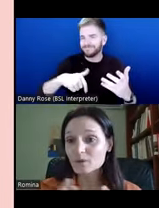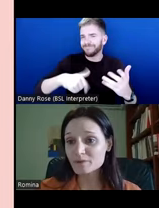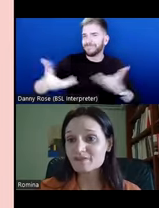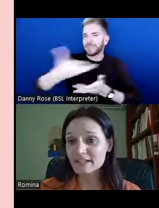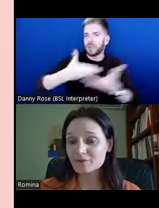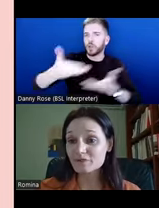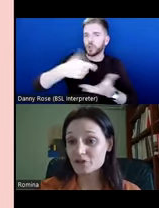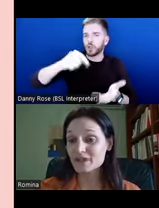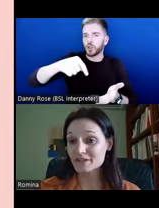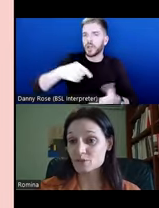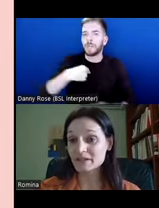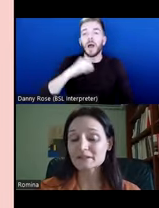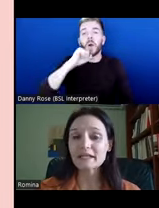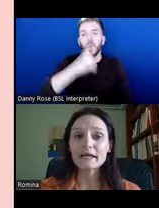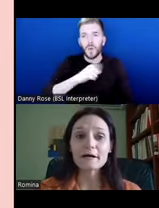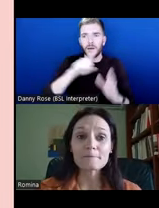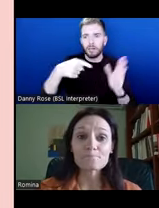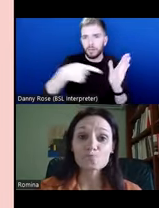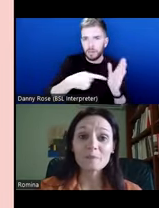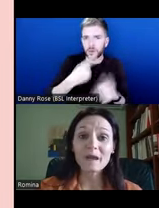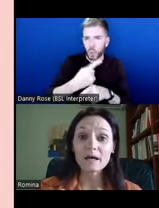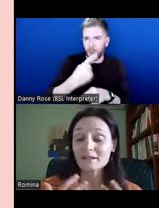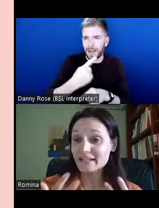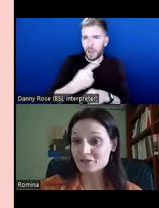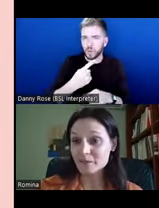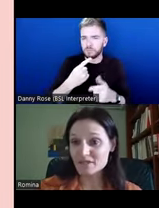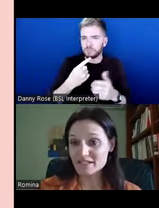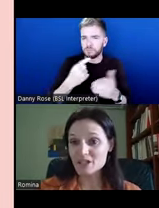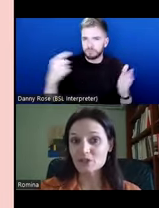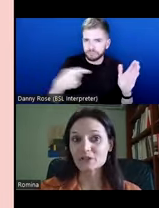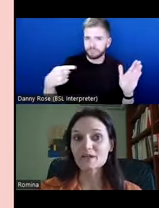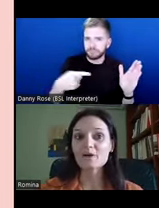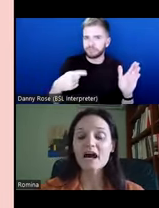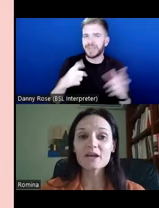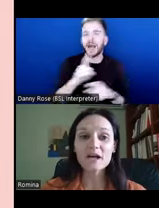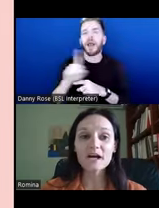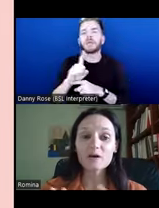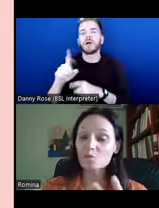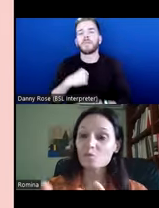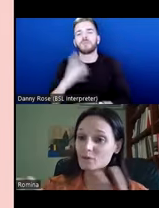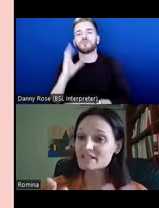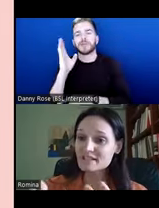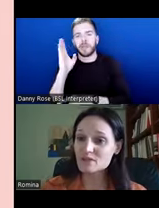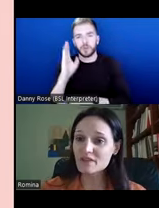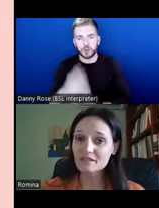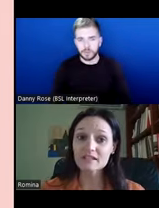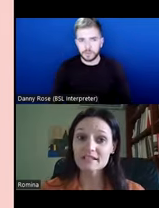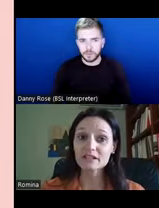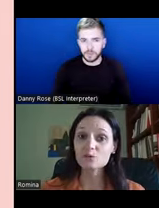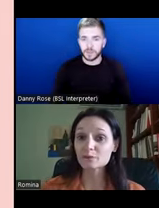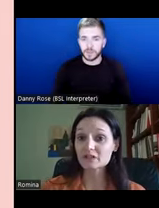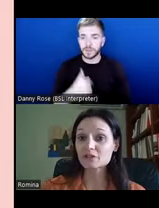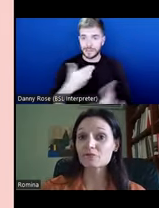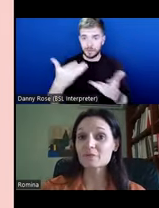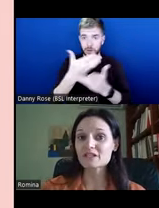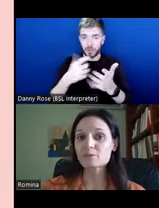will briefly refer to that as well. Later in my presentation, what we discussed with Elsa is